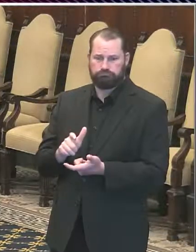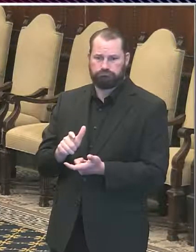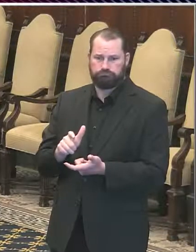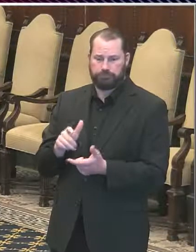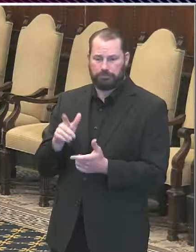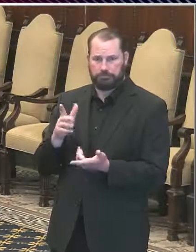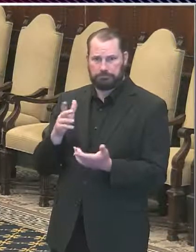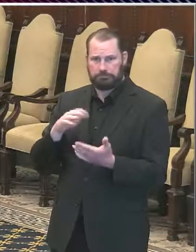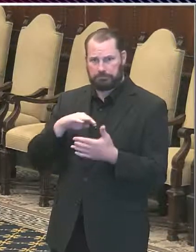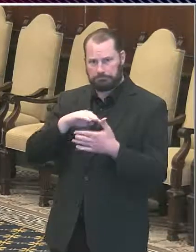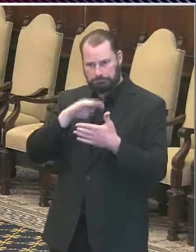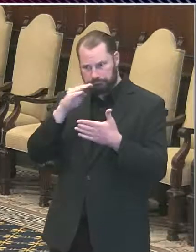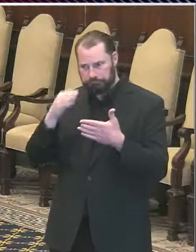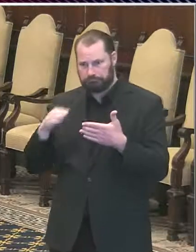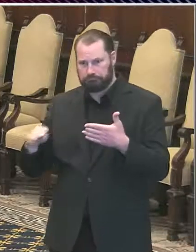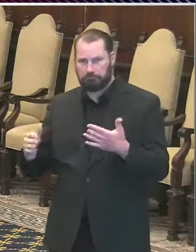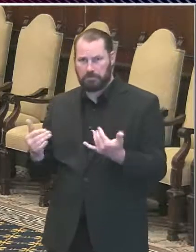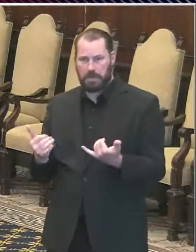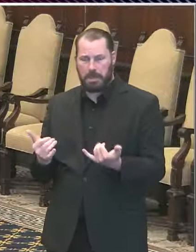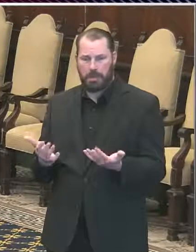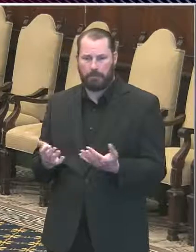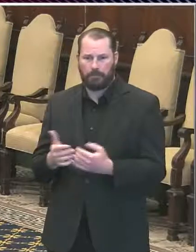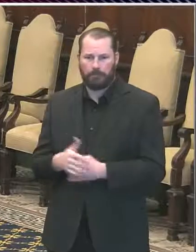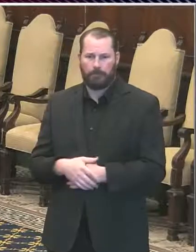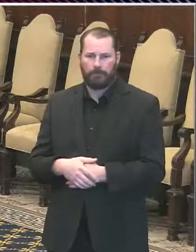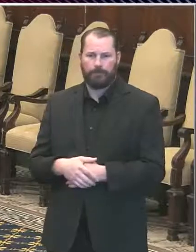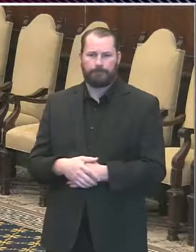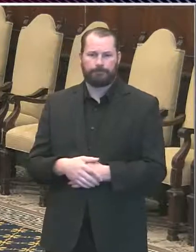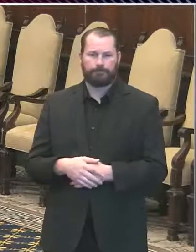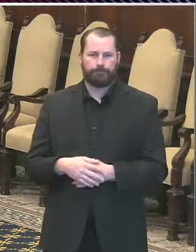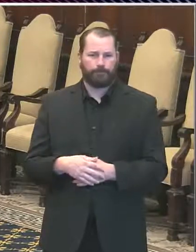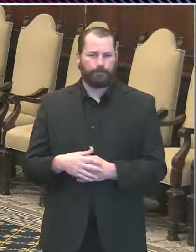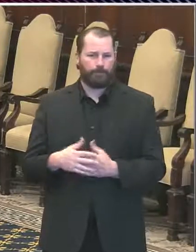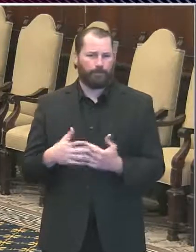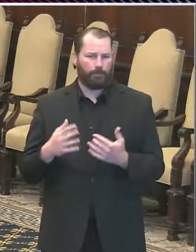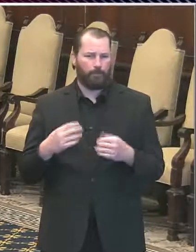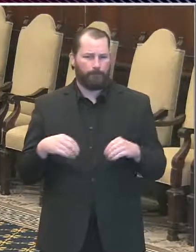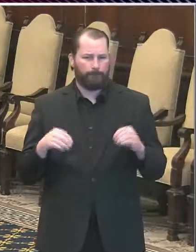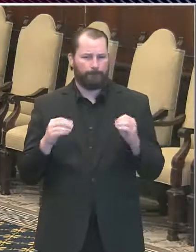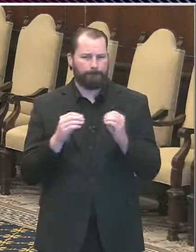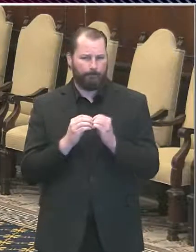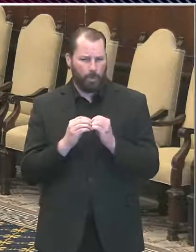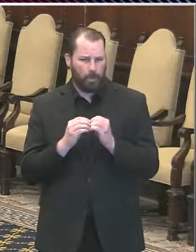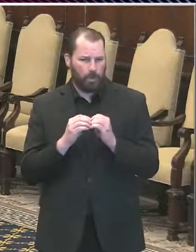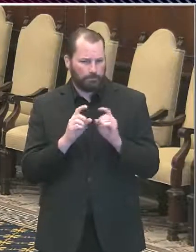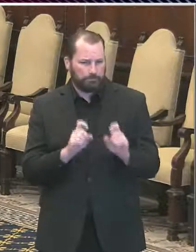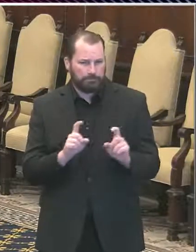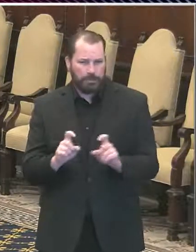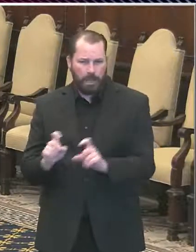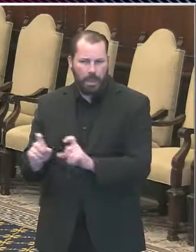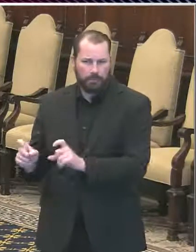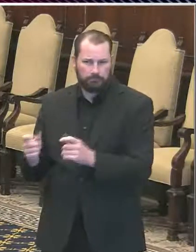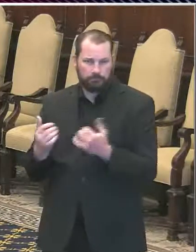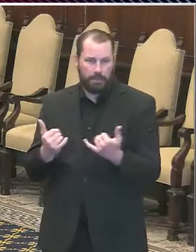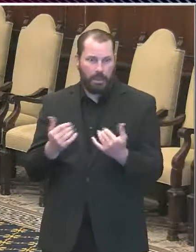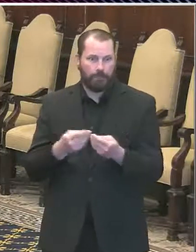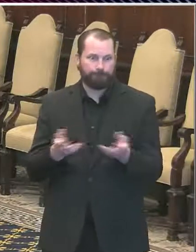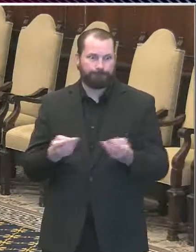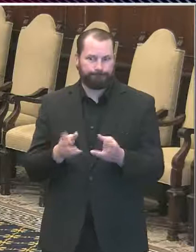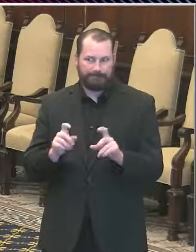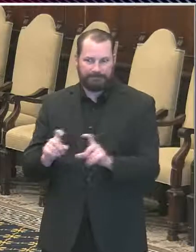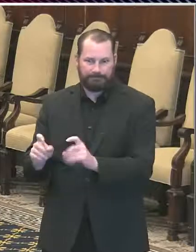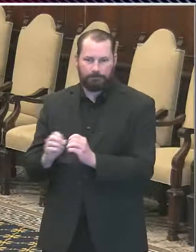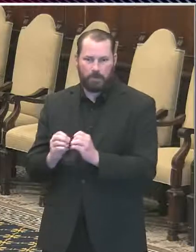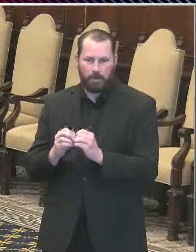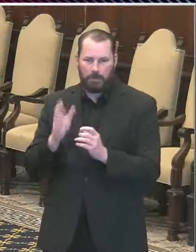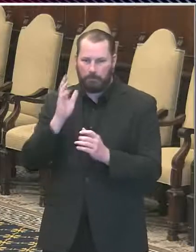With more testing, obviously, you expect to find more cases. I'm curious, how underestimated right now do you believe that